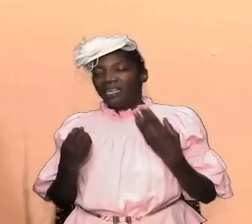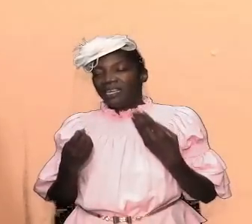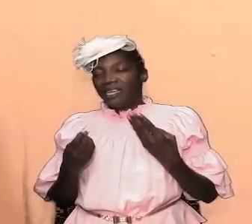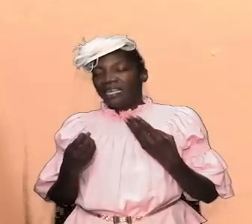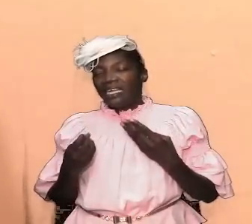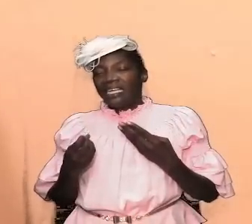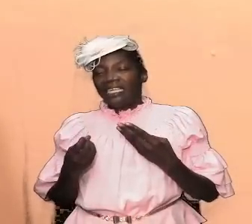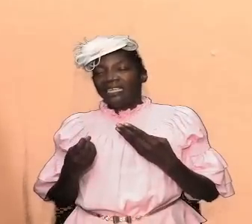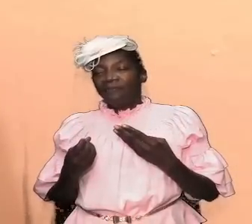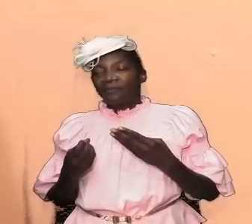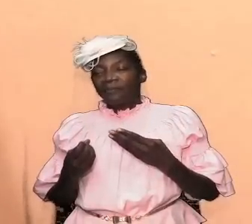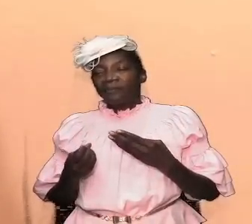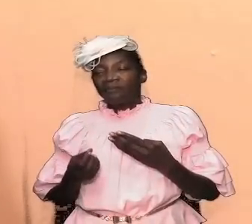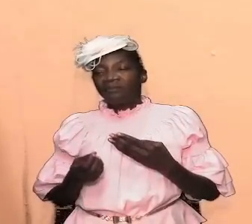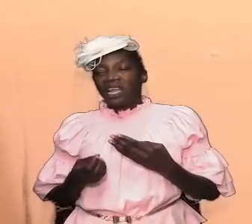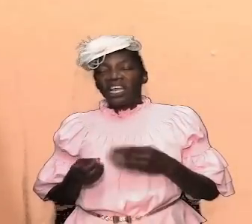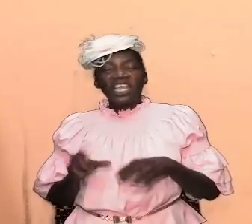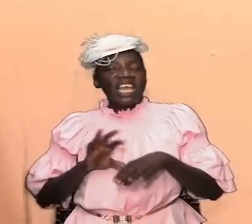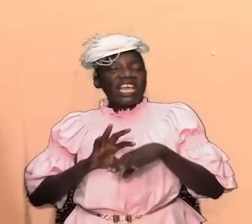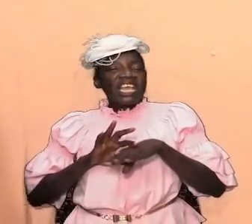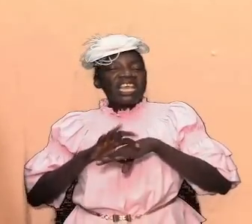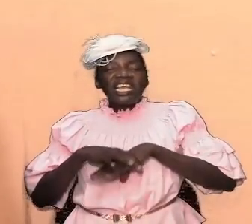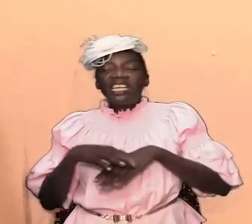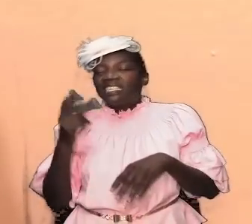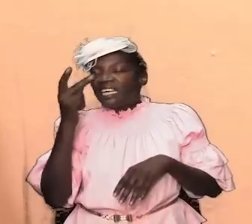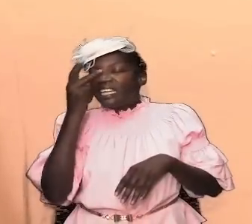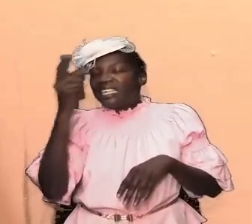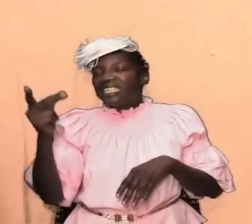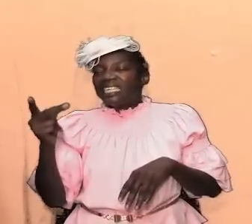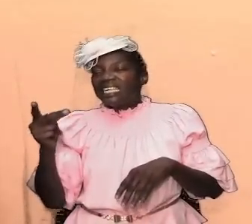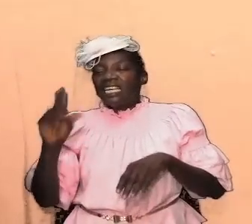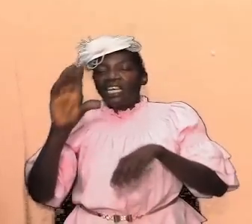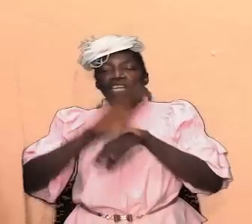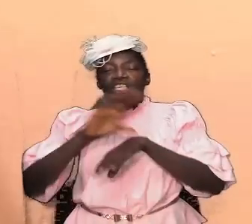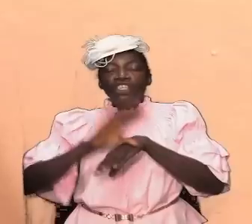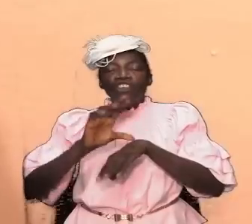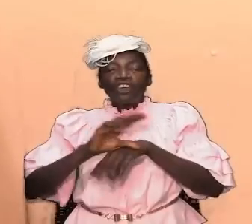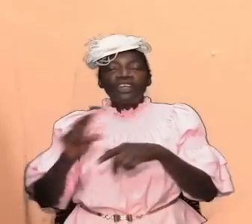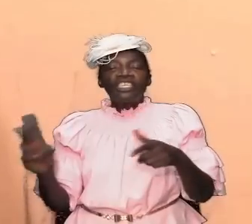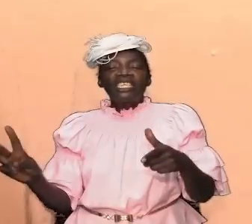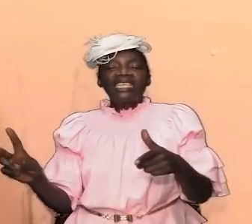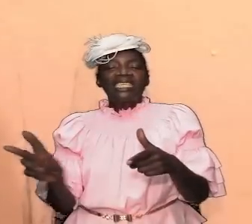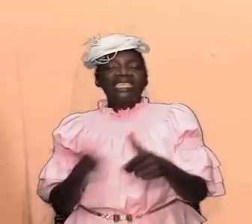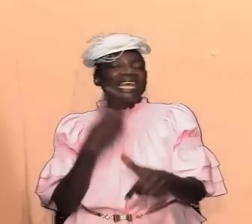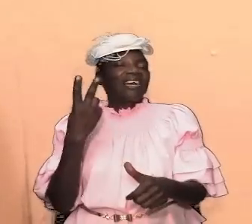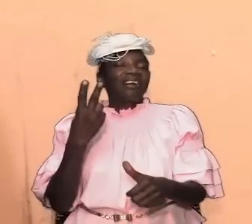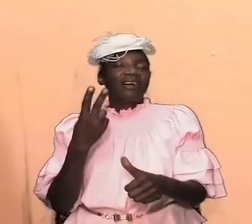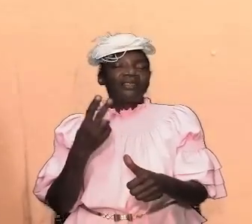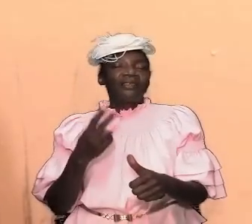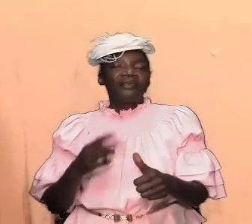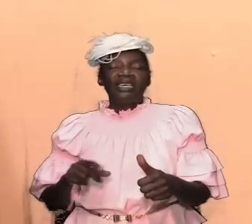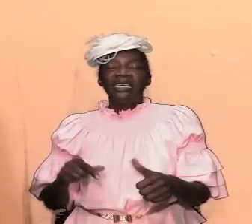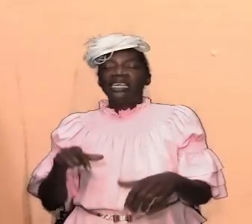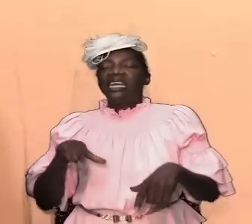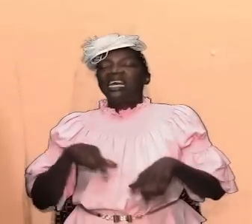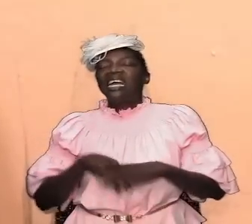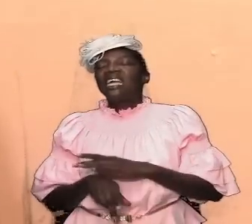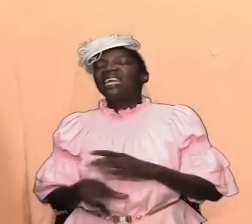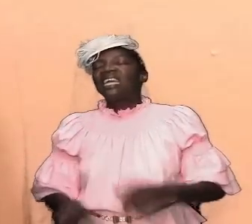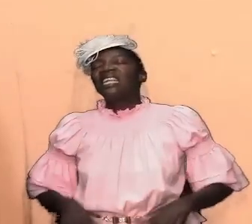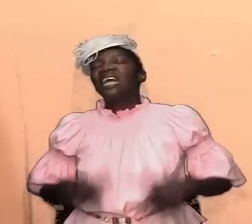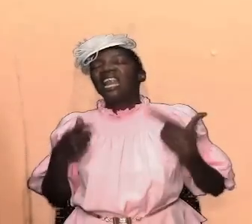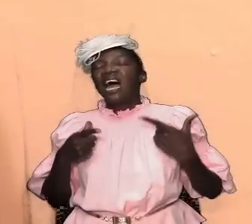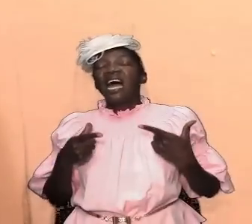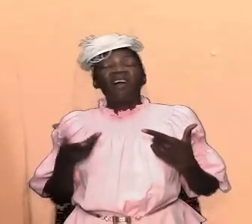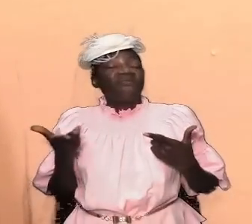see that the church plays a secondary role in their lives and this is absolutely